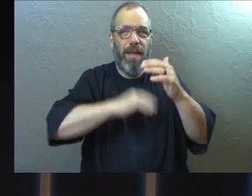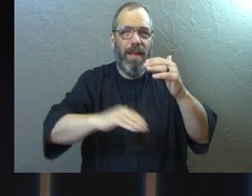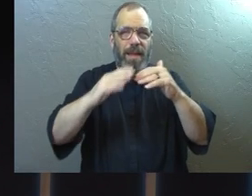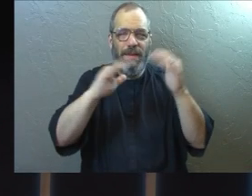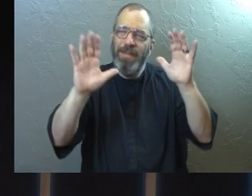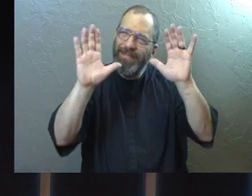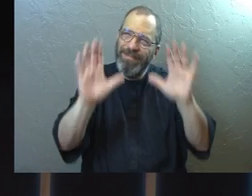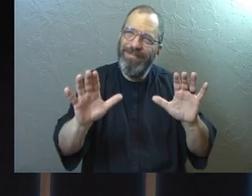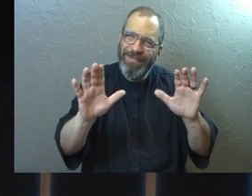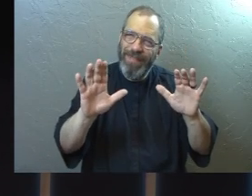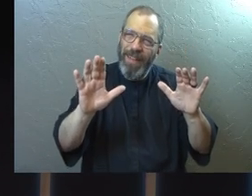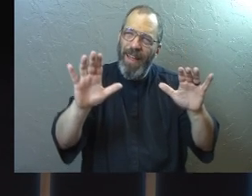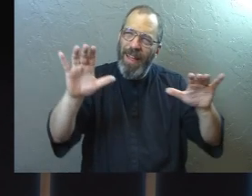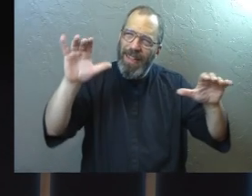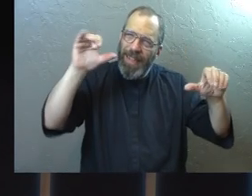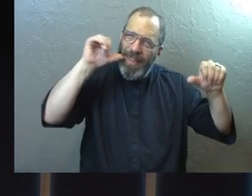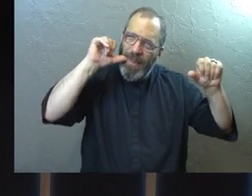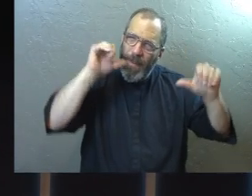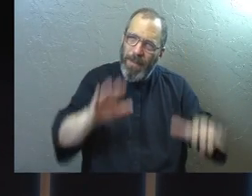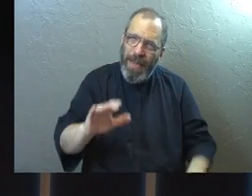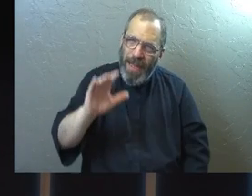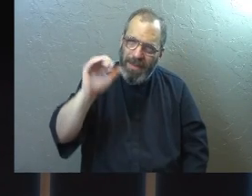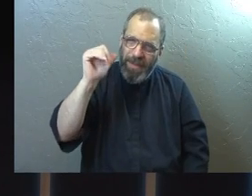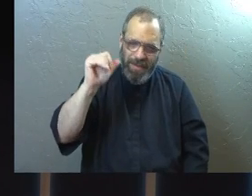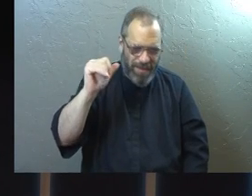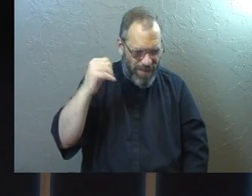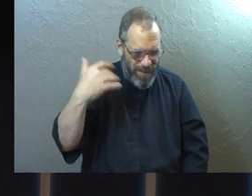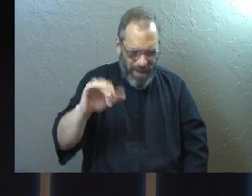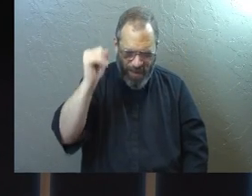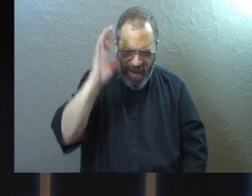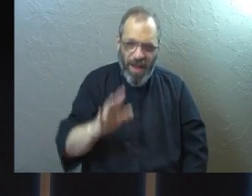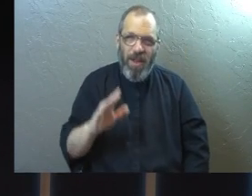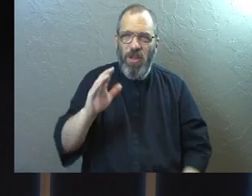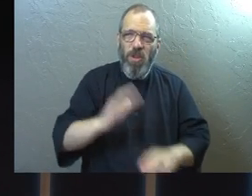take this in. All the blessings of God. You have destiny in heaven.